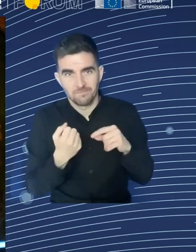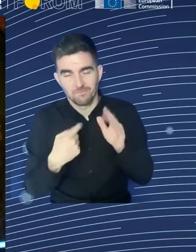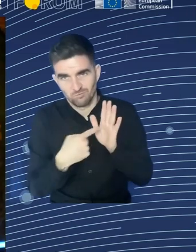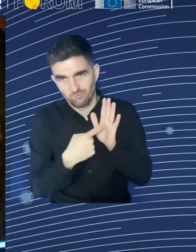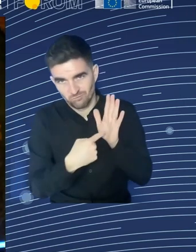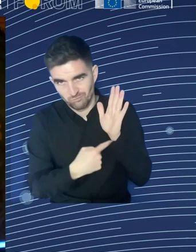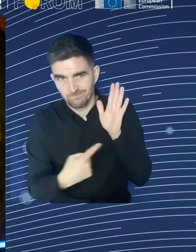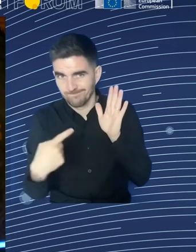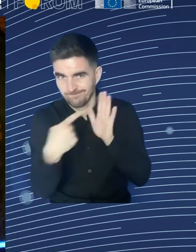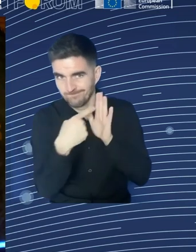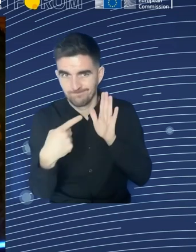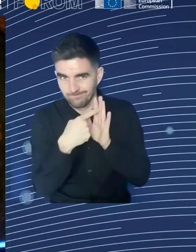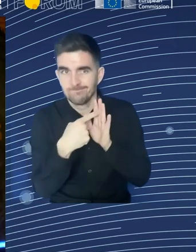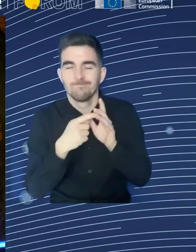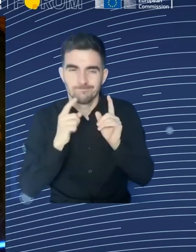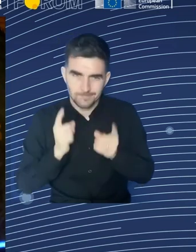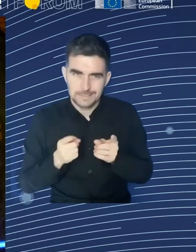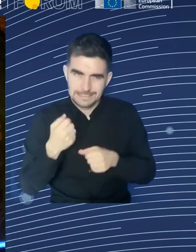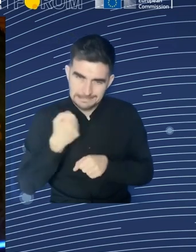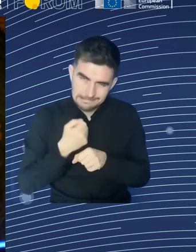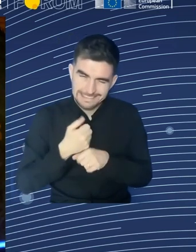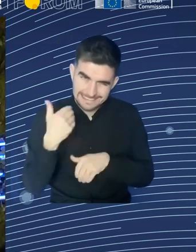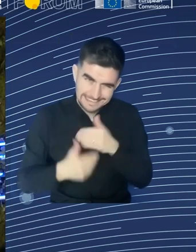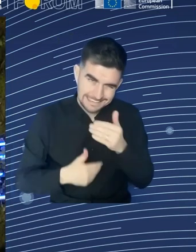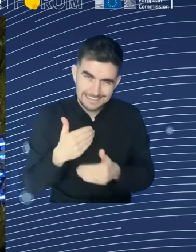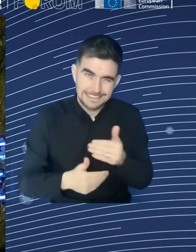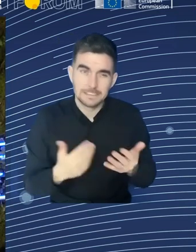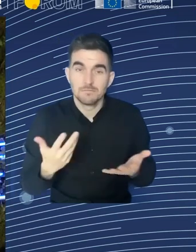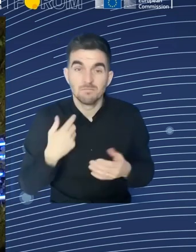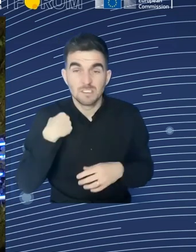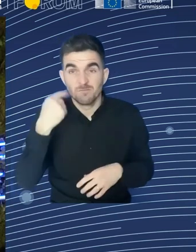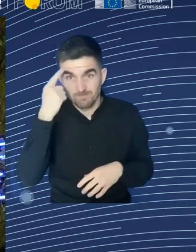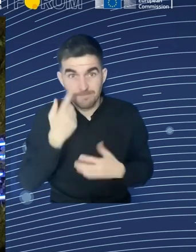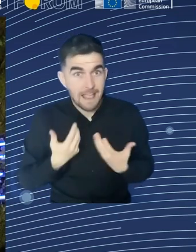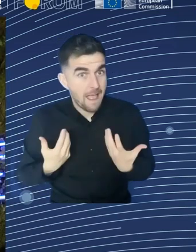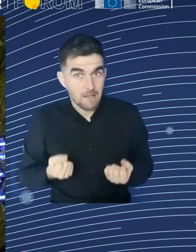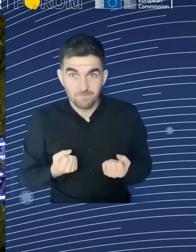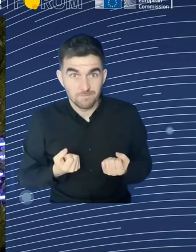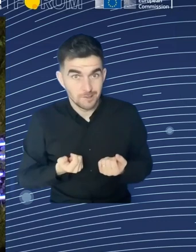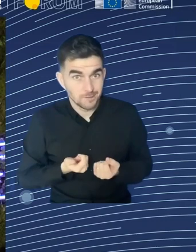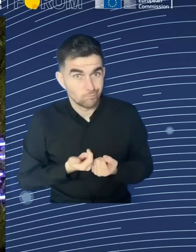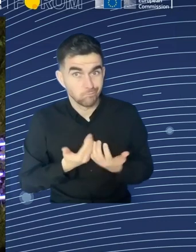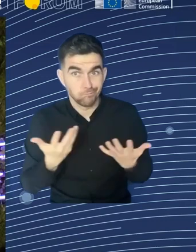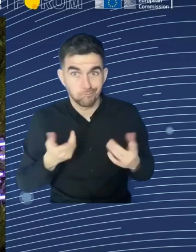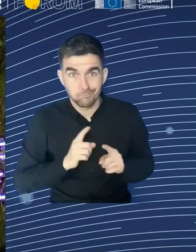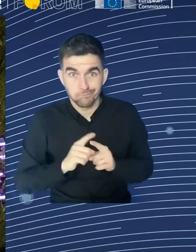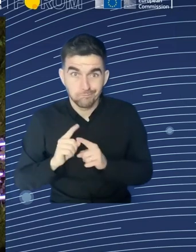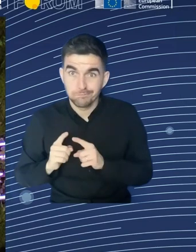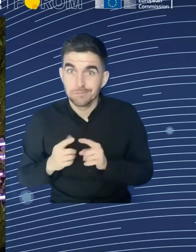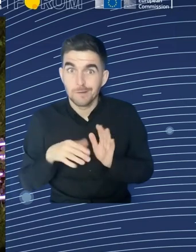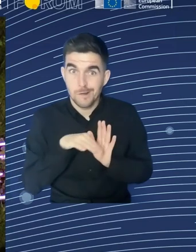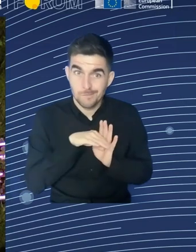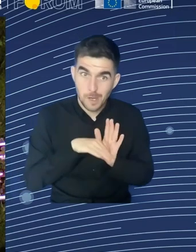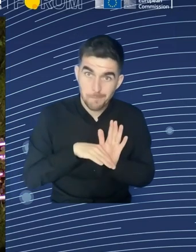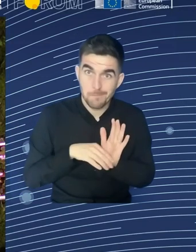also improve in quality, and will help us to address poverty issues,